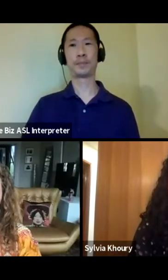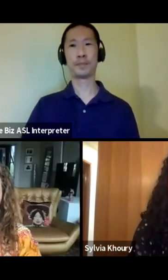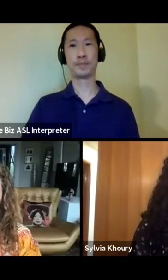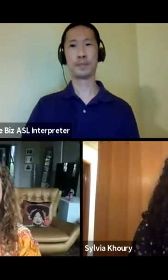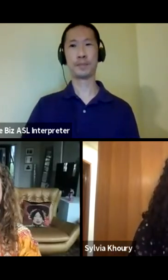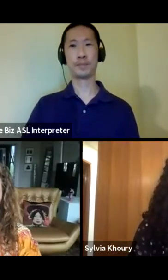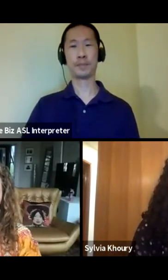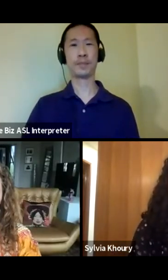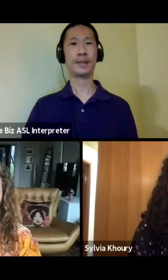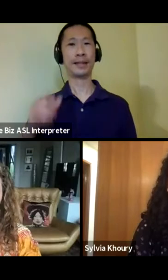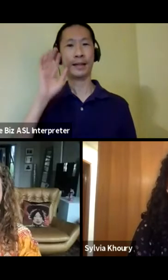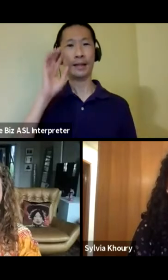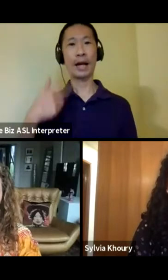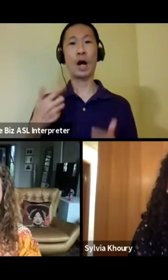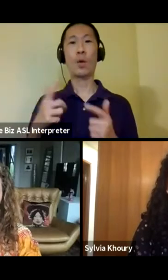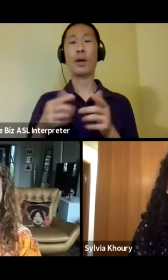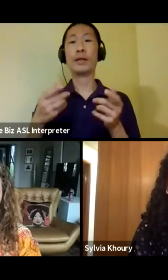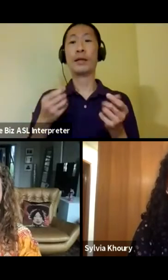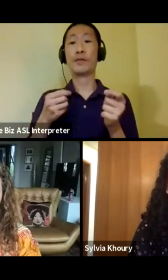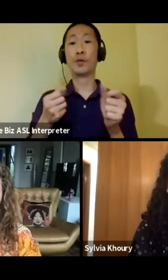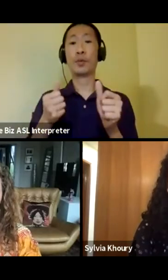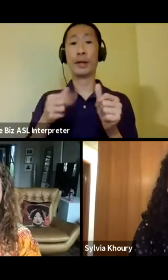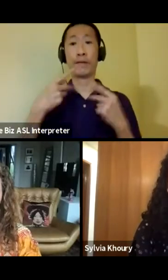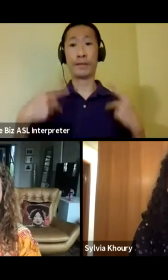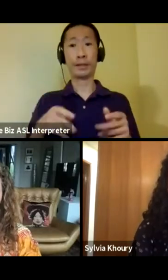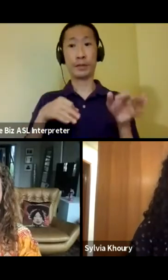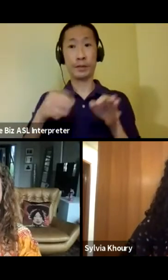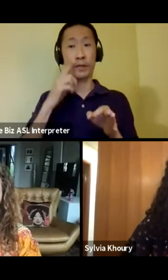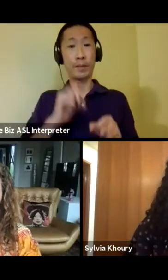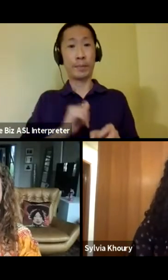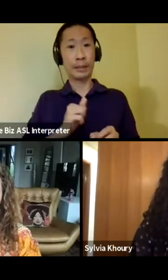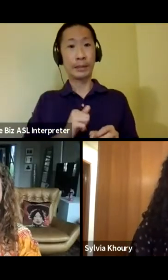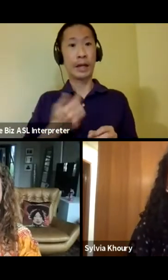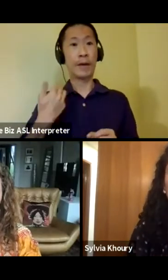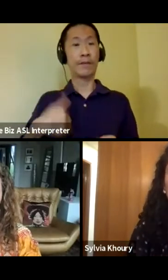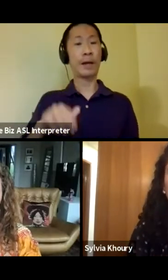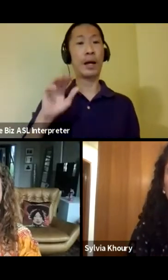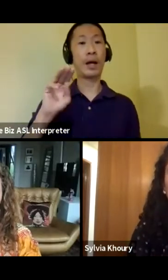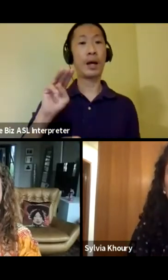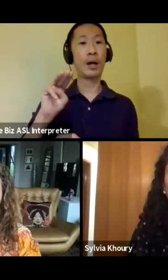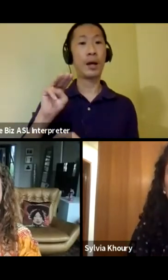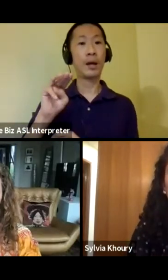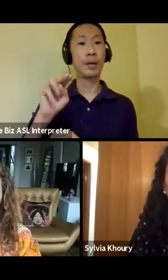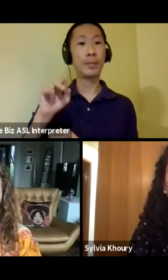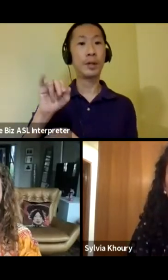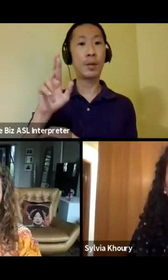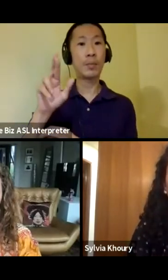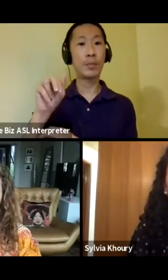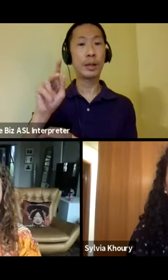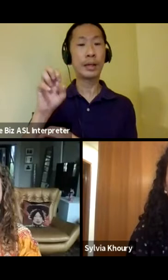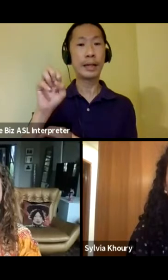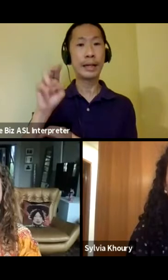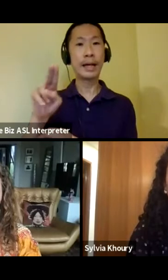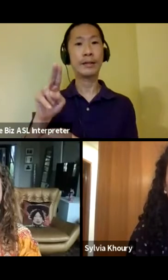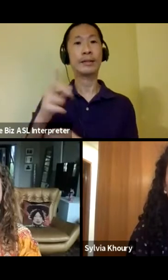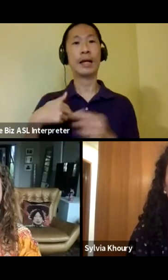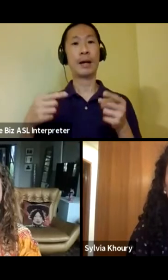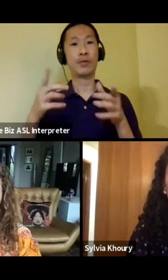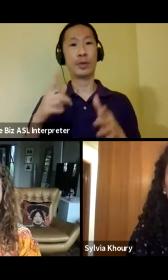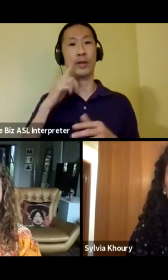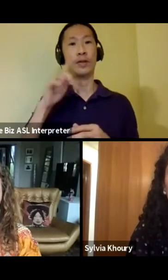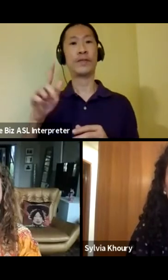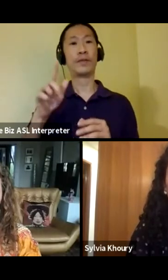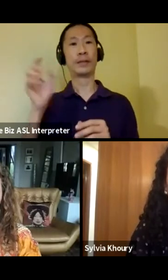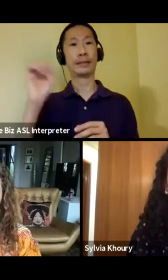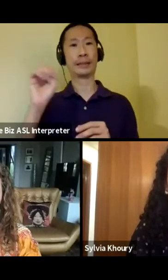i'll give a quick physical description of myself for blind and low vision audience members i'm a lighter skinned brown woman with